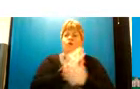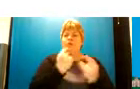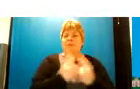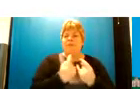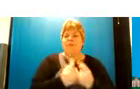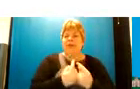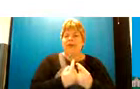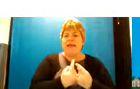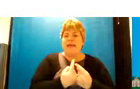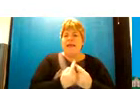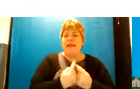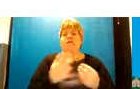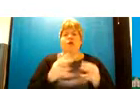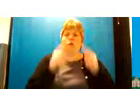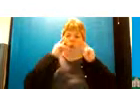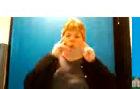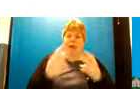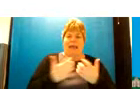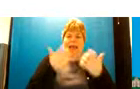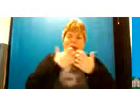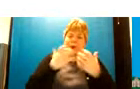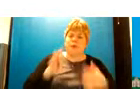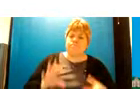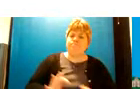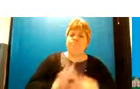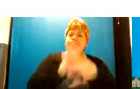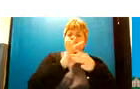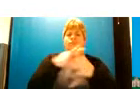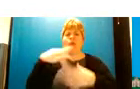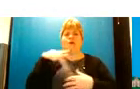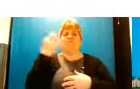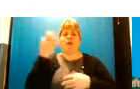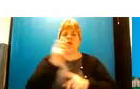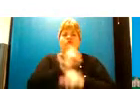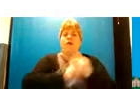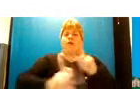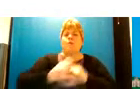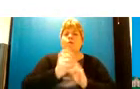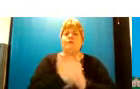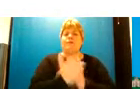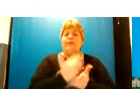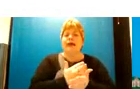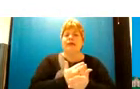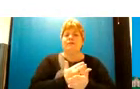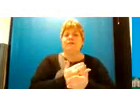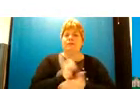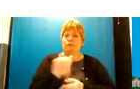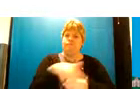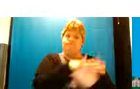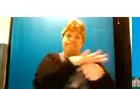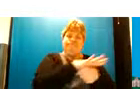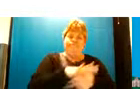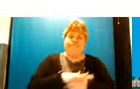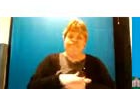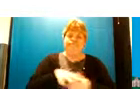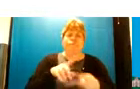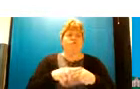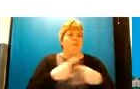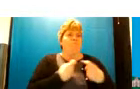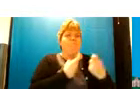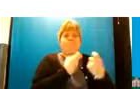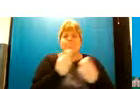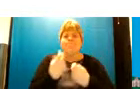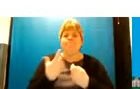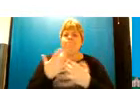so we're looking at how we can link into the voluntary community sector in localities to find for um